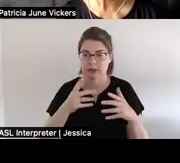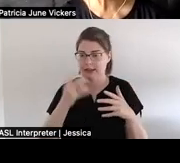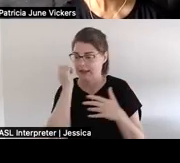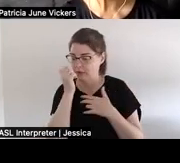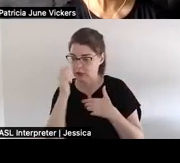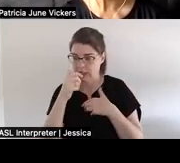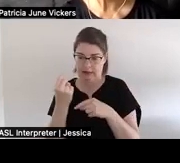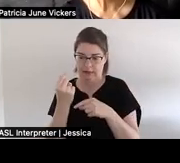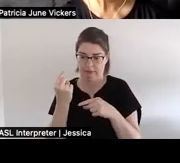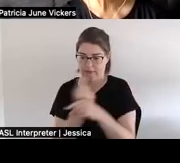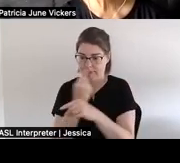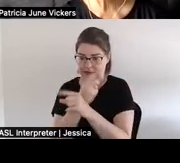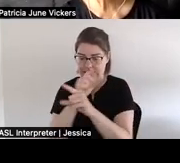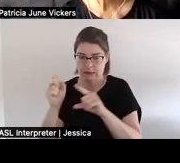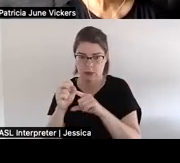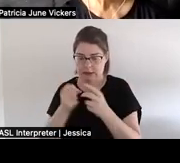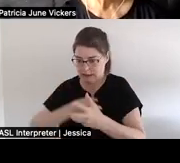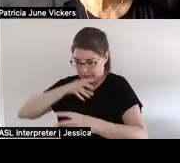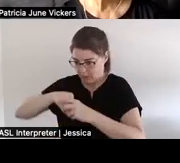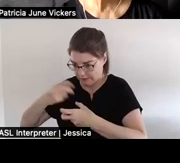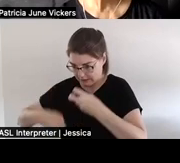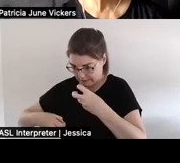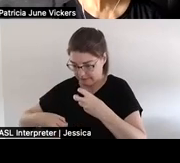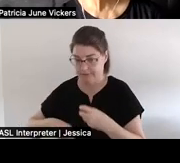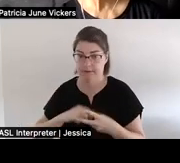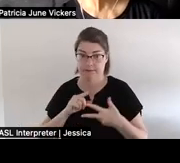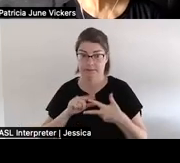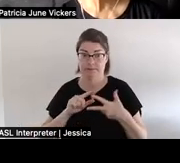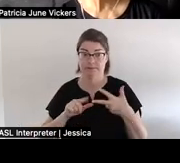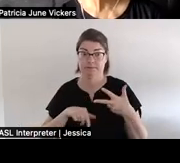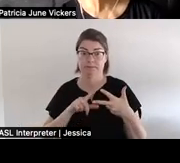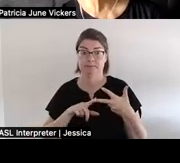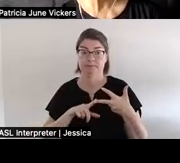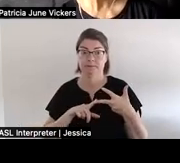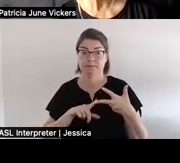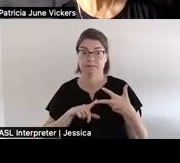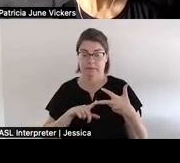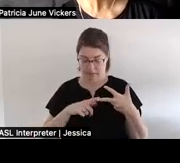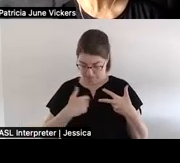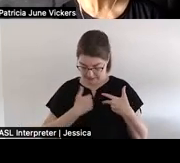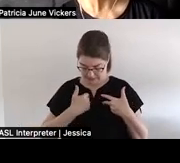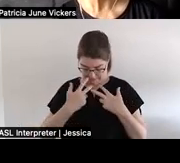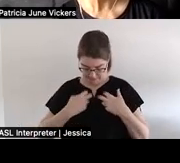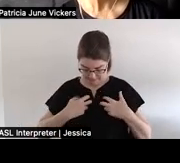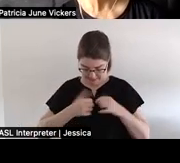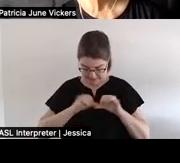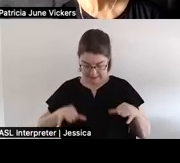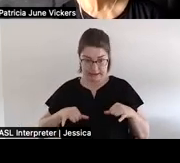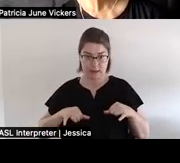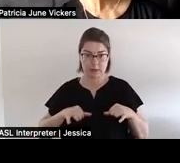situations and number three the self-sensing system gets blunt